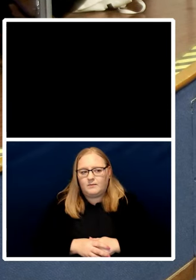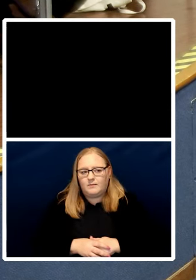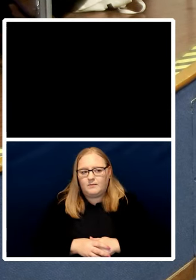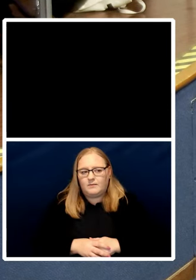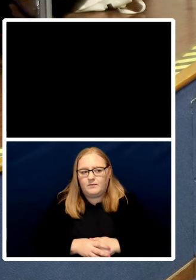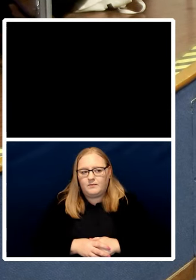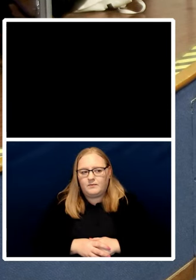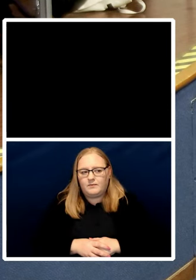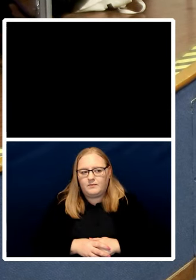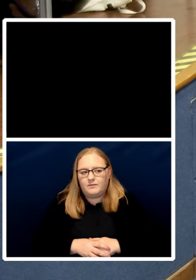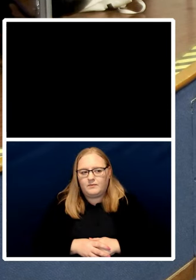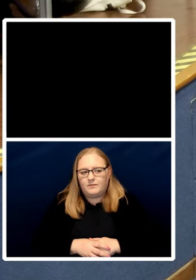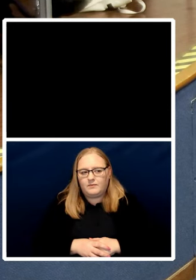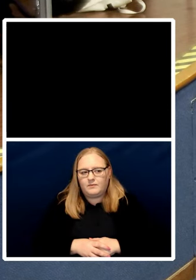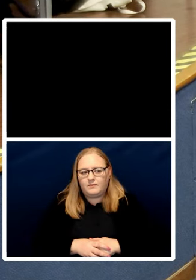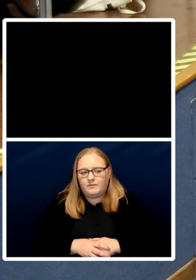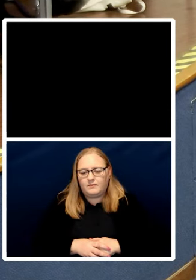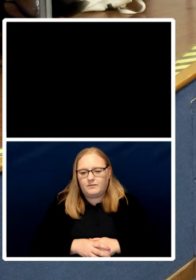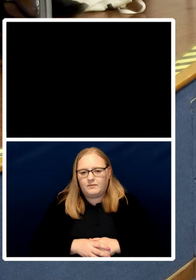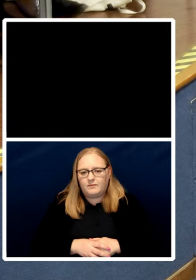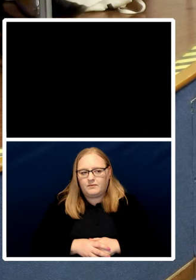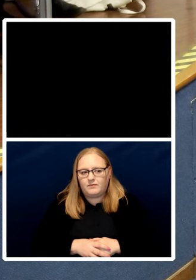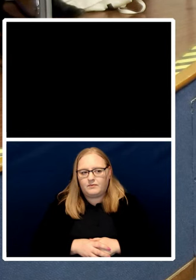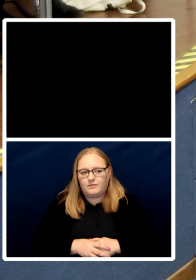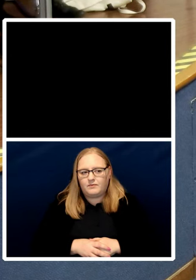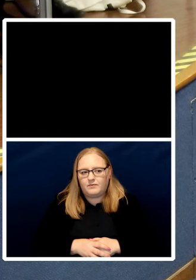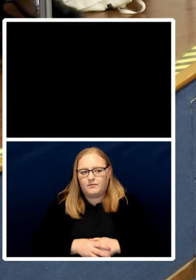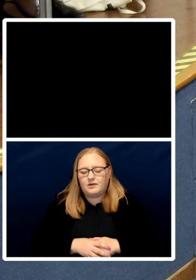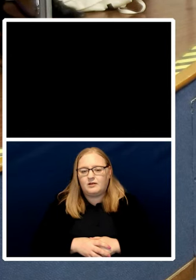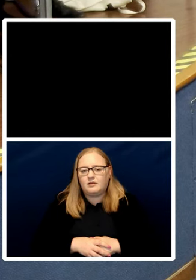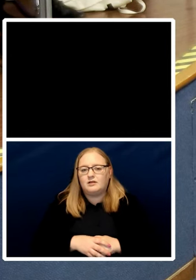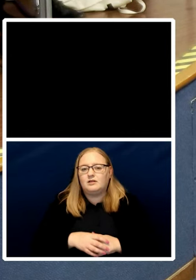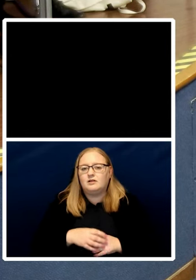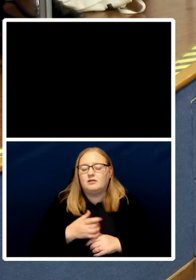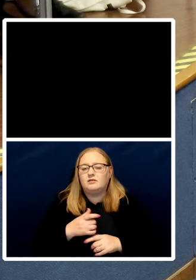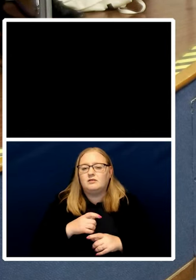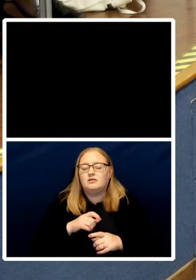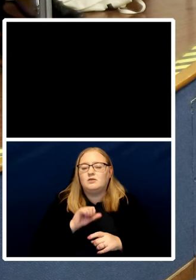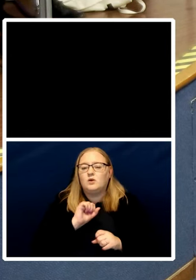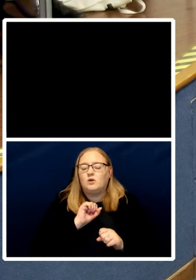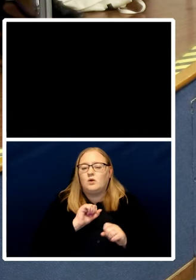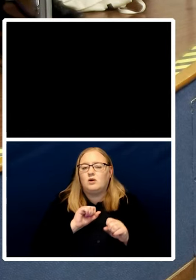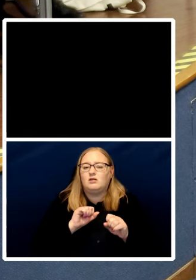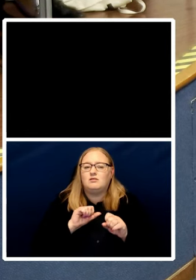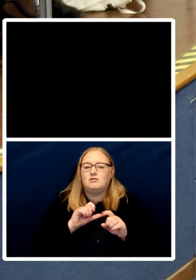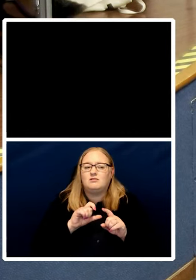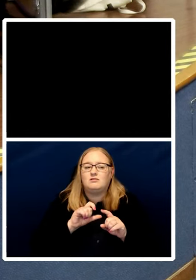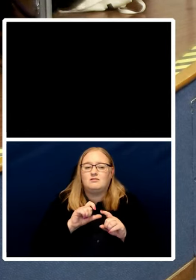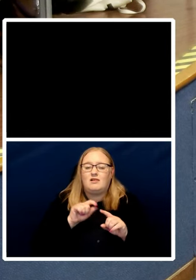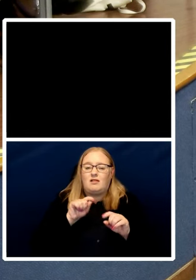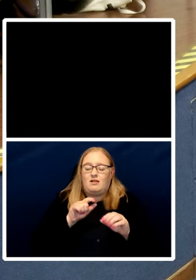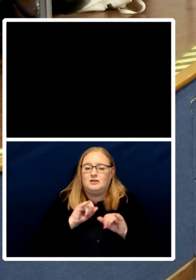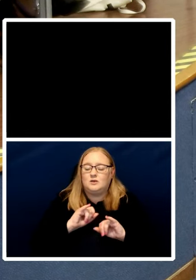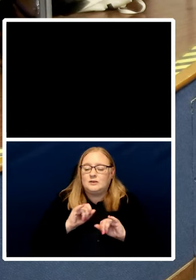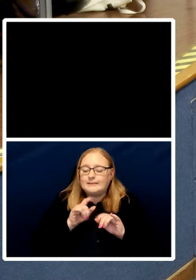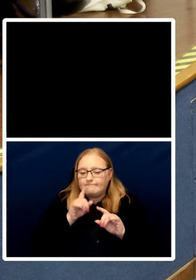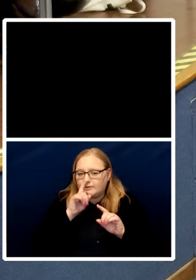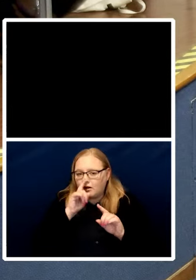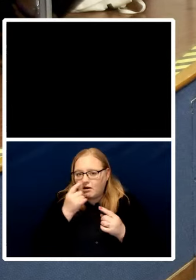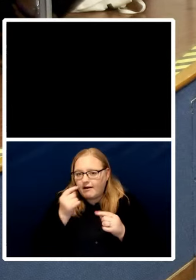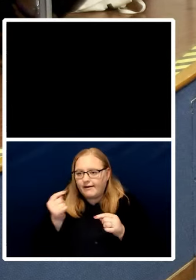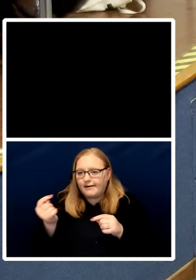the bad impacts of caste discrimination being imported here is that depriving them of their human rights